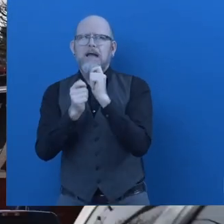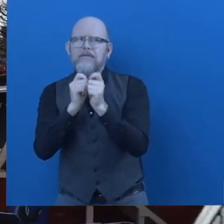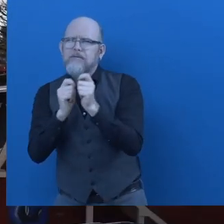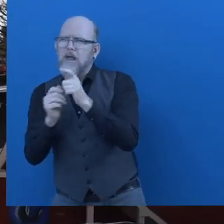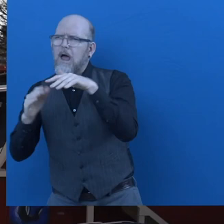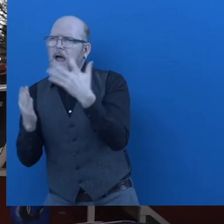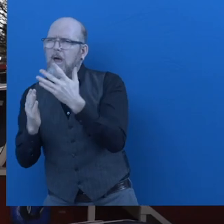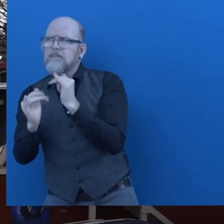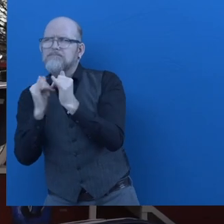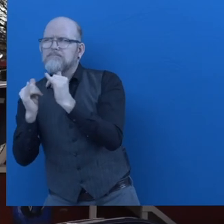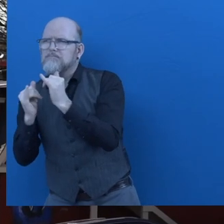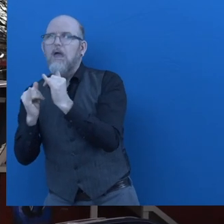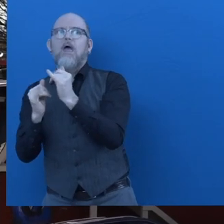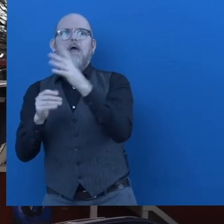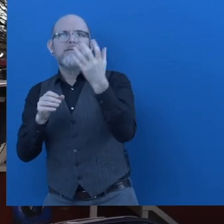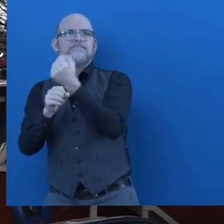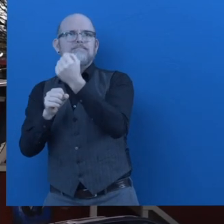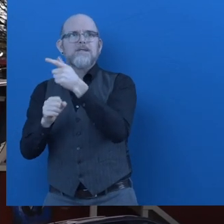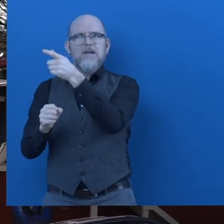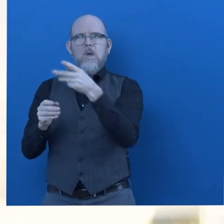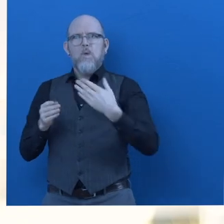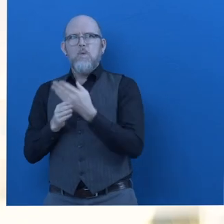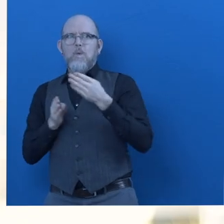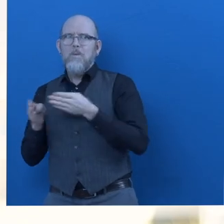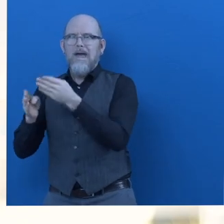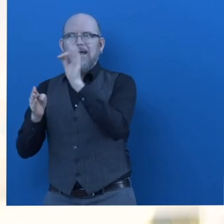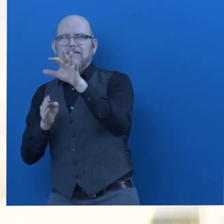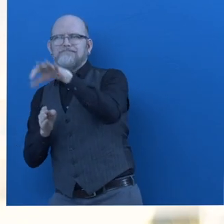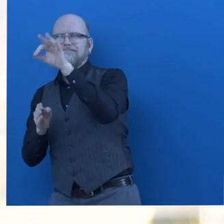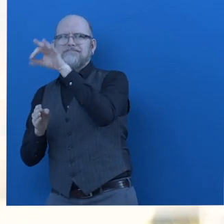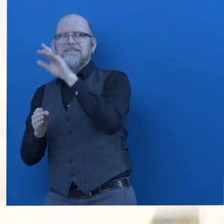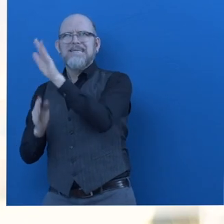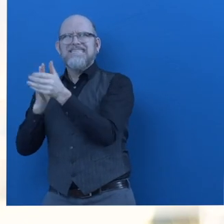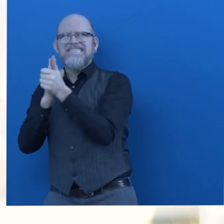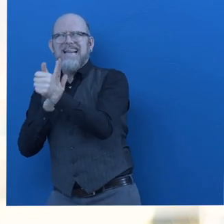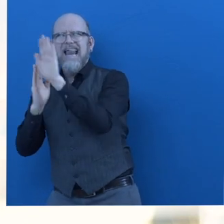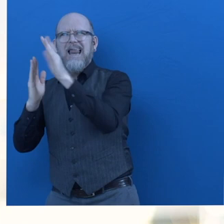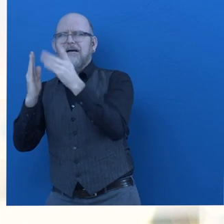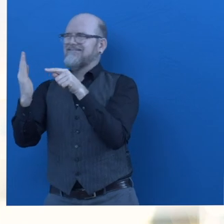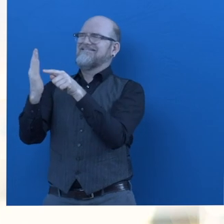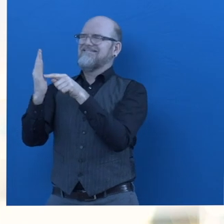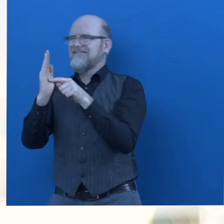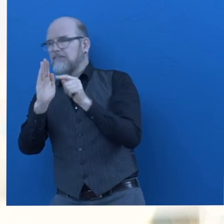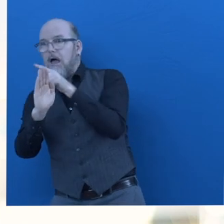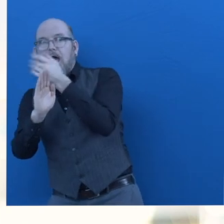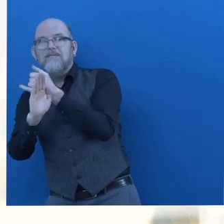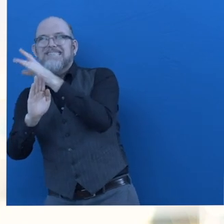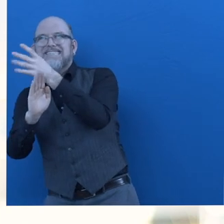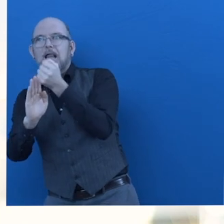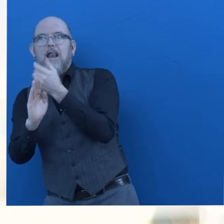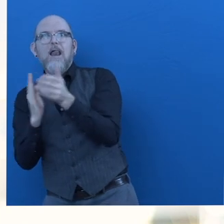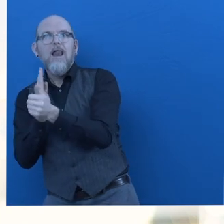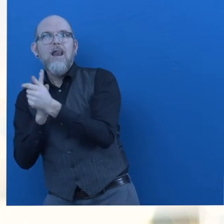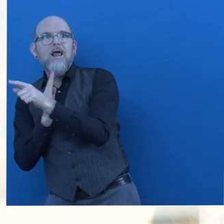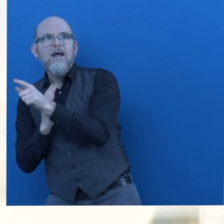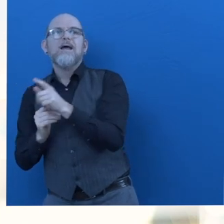discovered that we could be doing things a different way. We could be asking about the skills that we don't know, the hidden skills, the non-identified. A resume